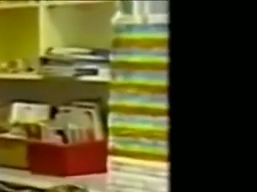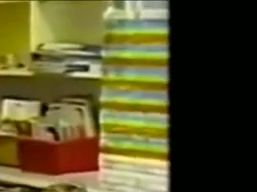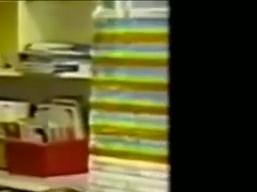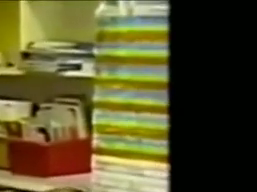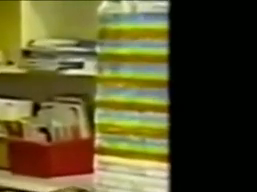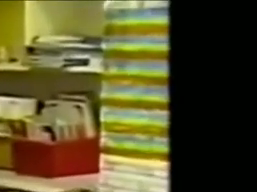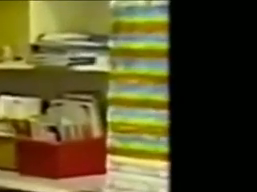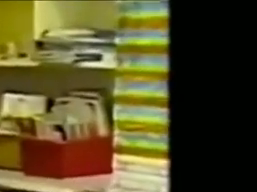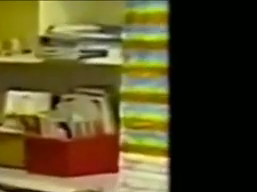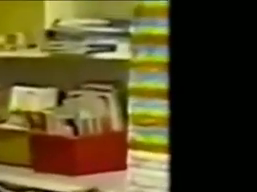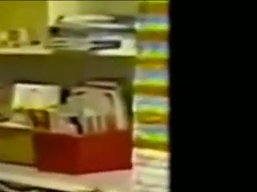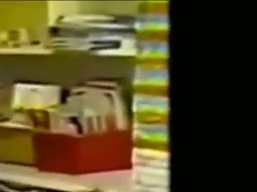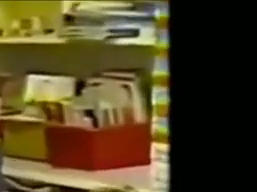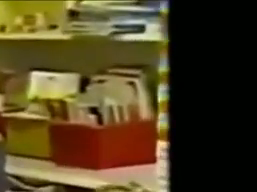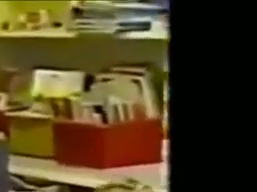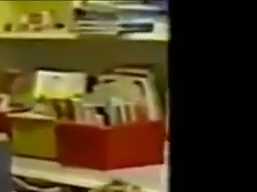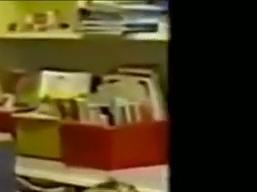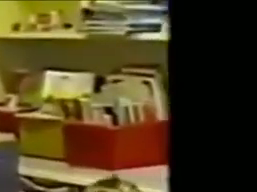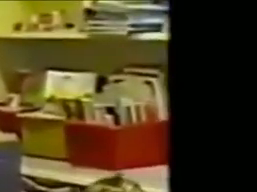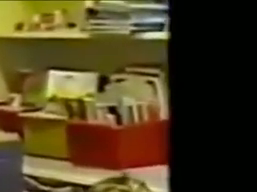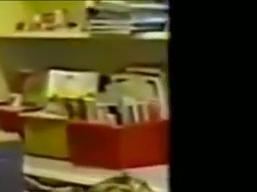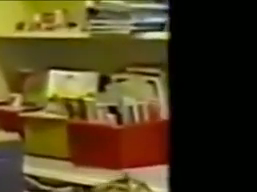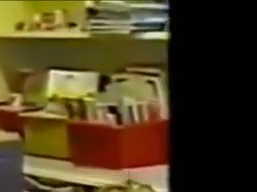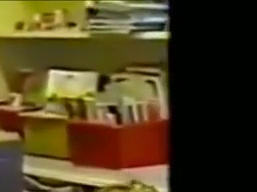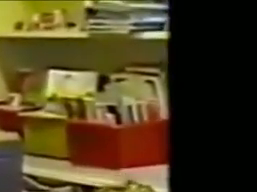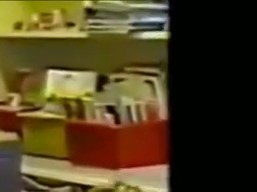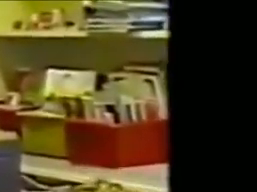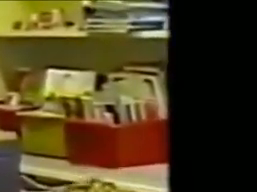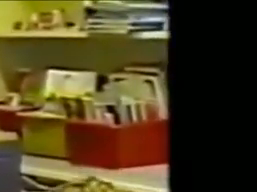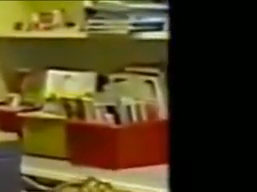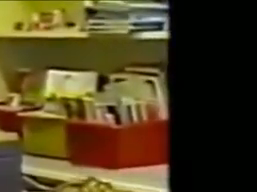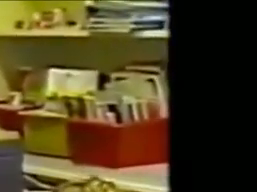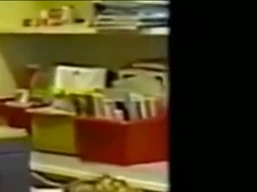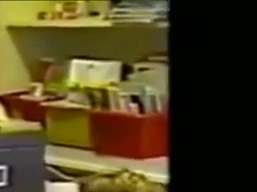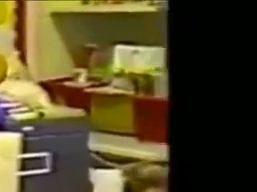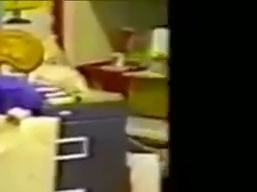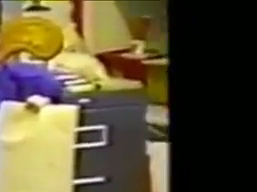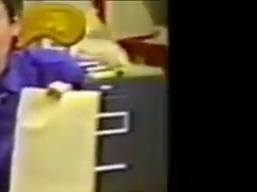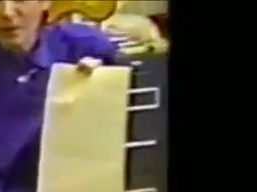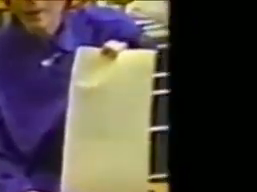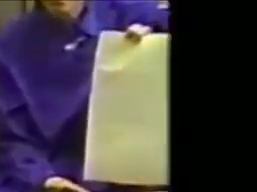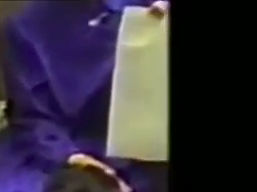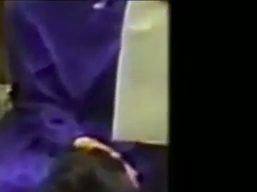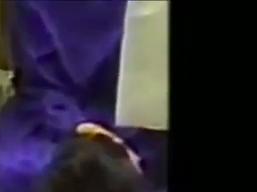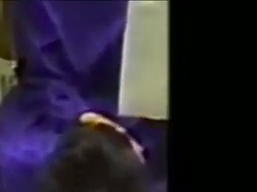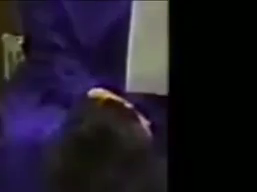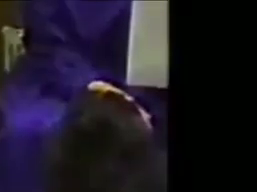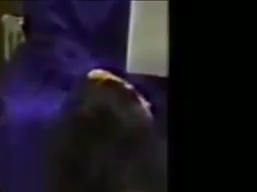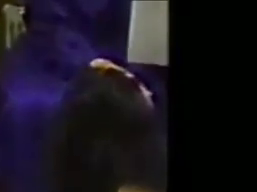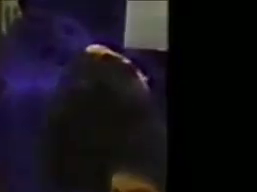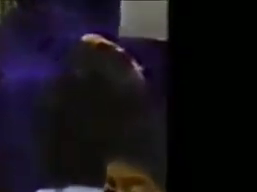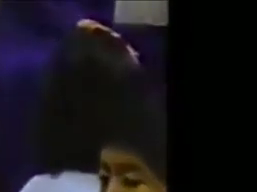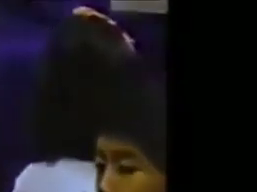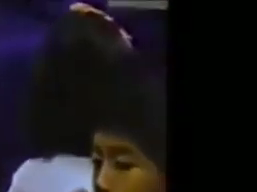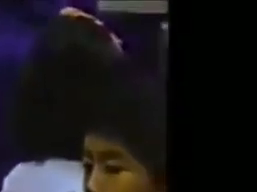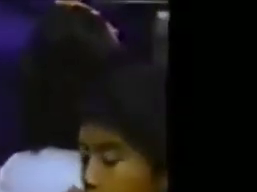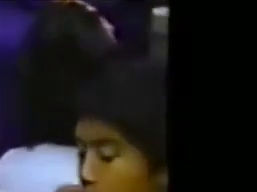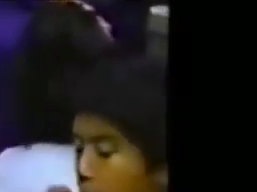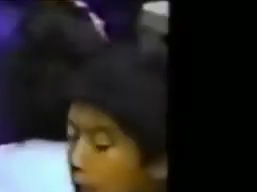say about using the lines, Megan? What did you find when you used the lines instead of using your eraser? I found that